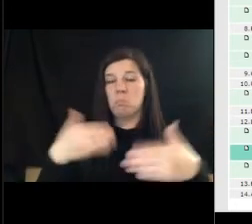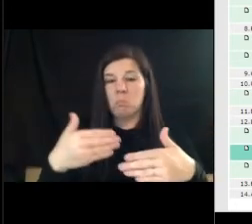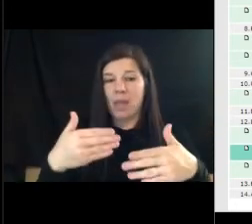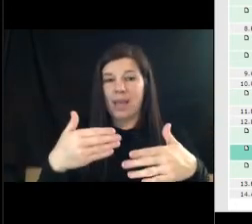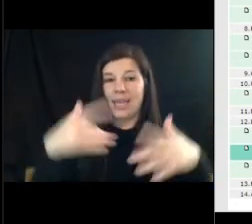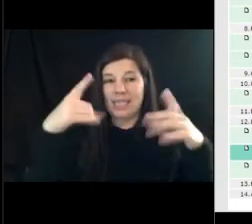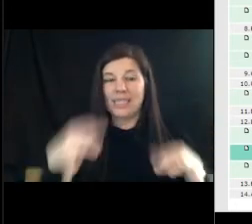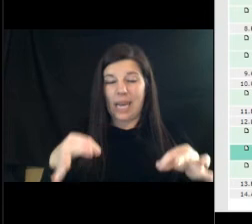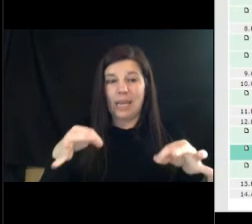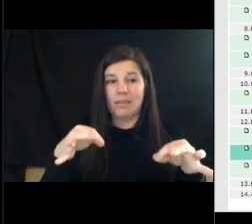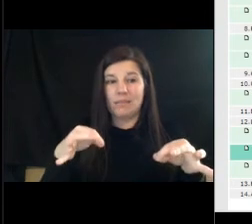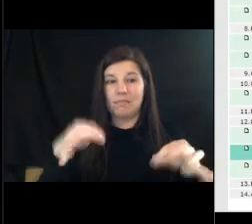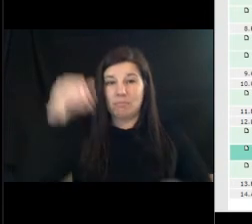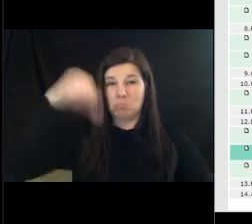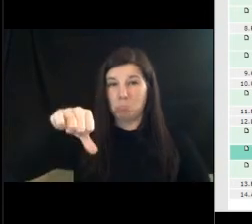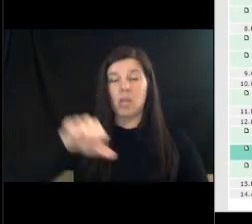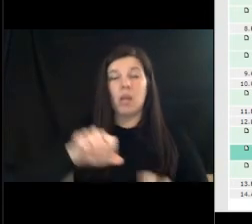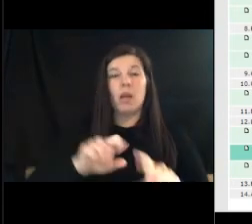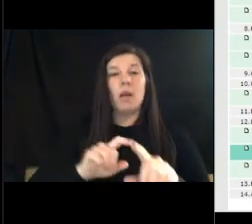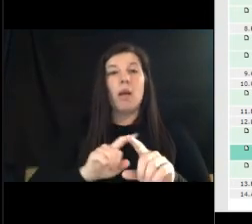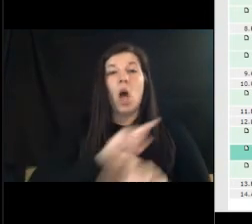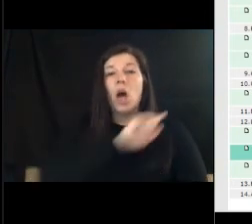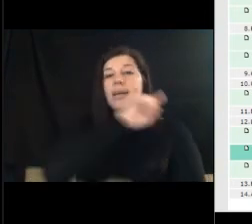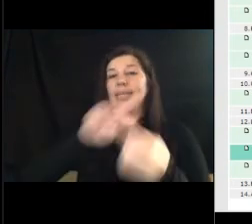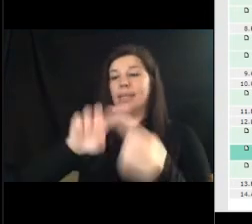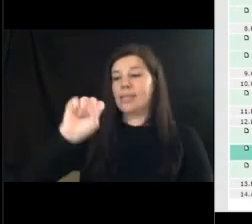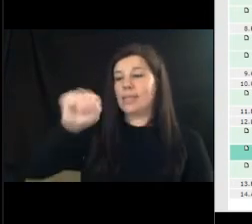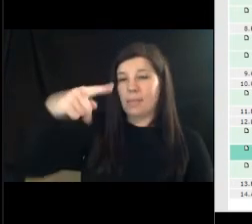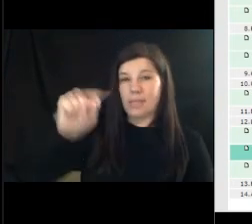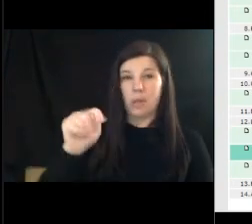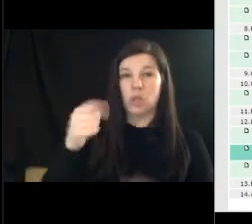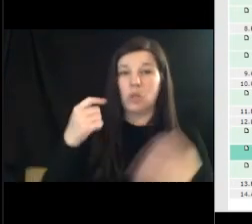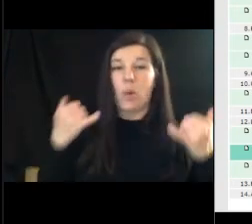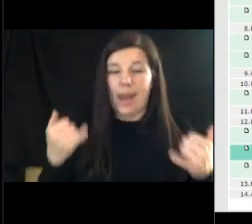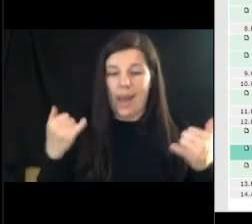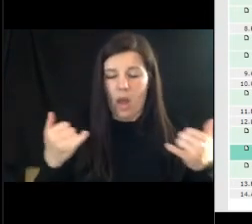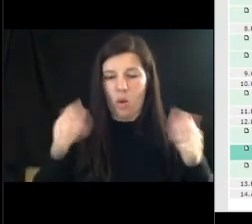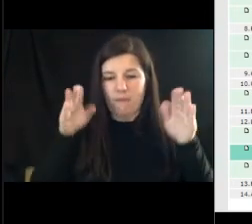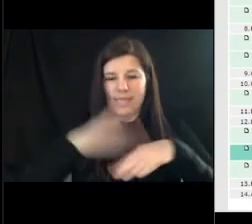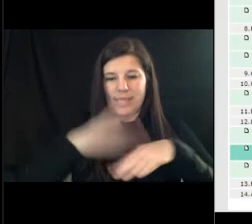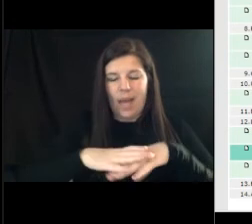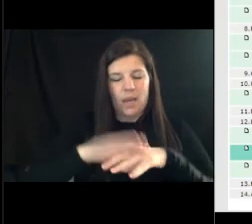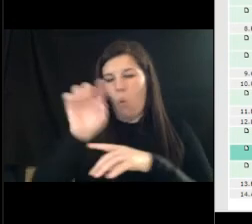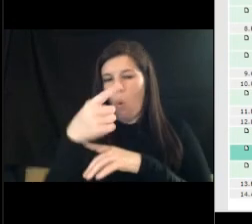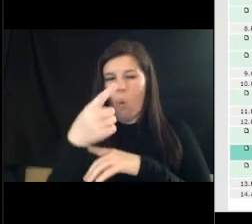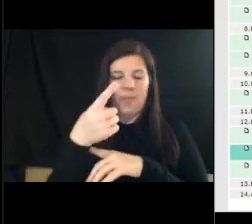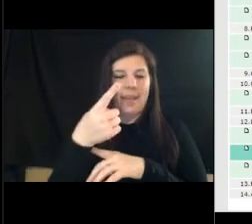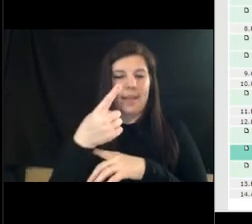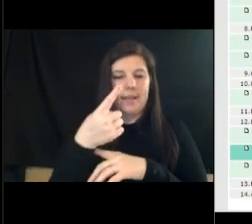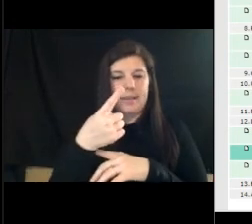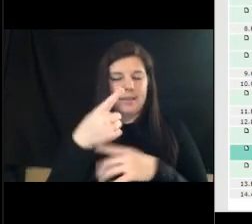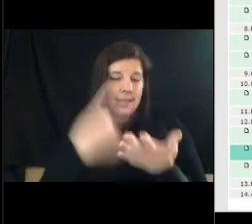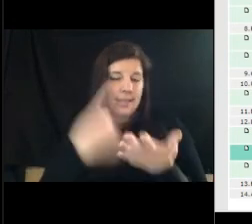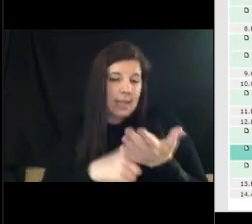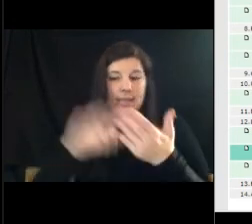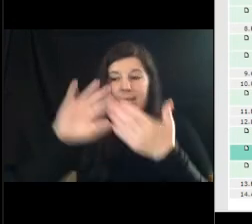september so what's on tonight is just the logistics of converting it from the city invoice and collecting it itself to the logistics